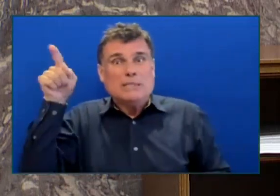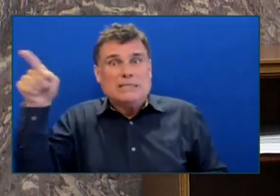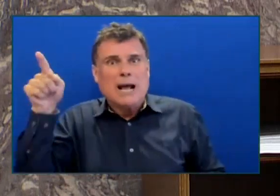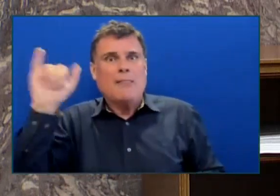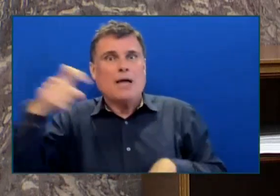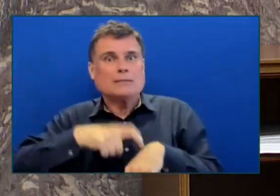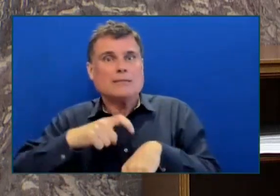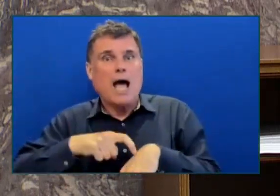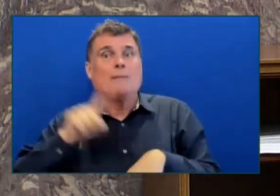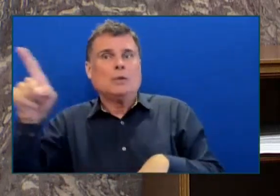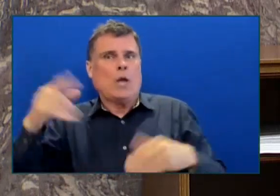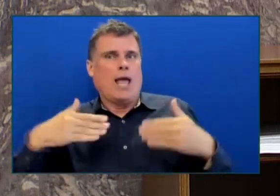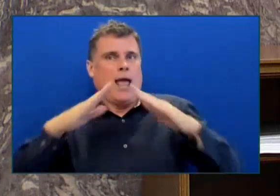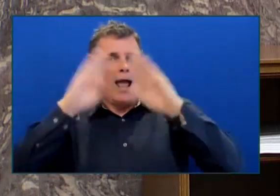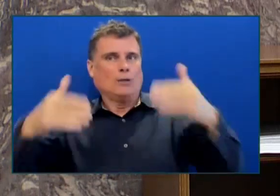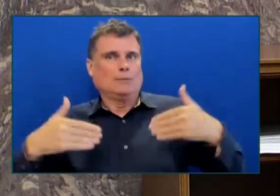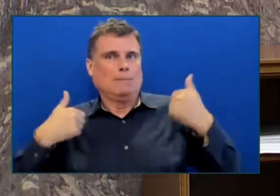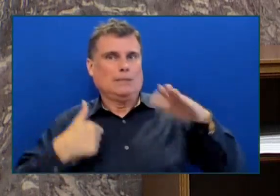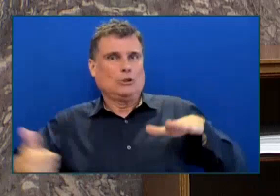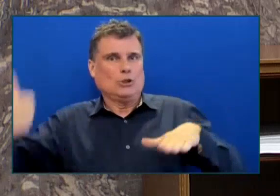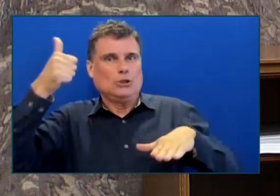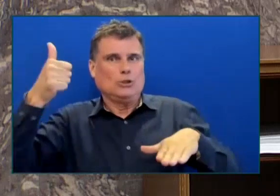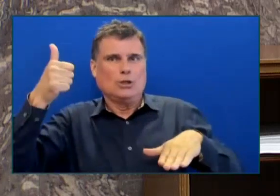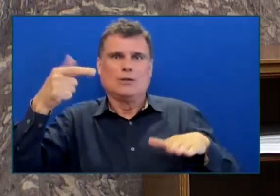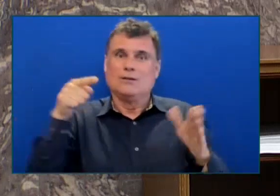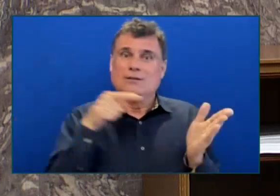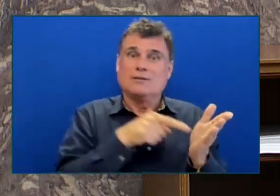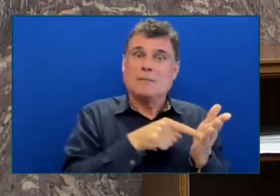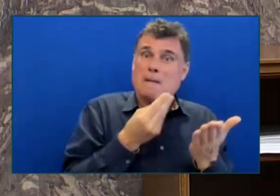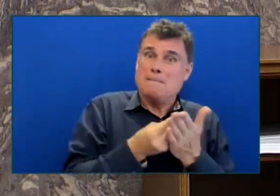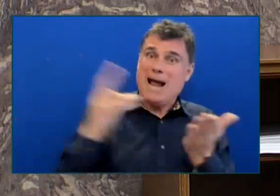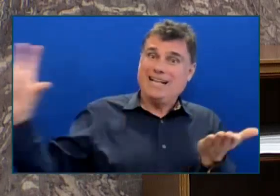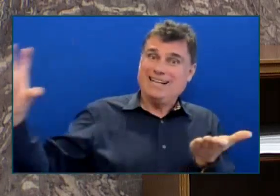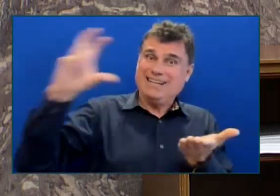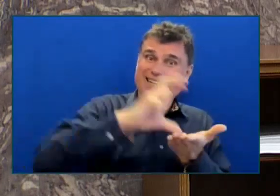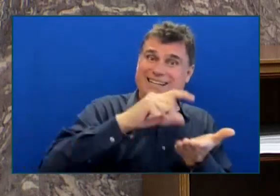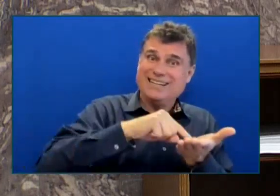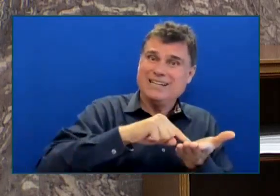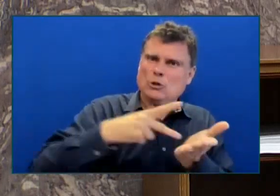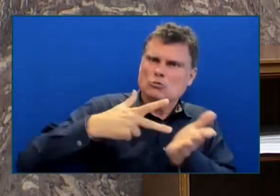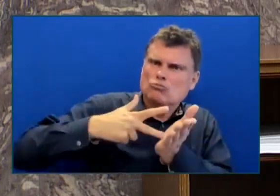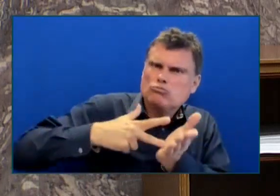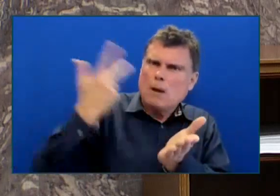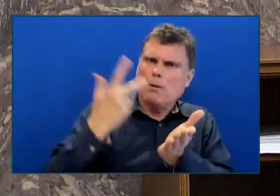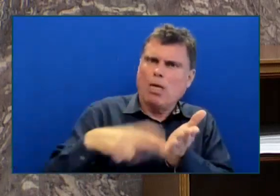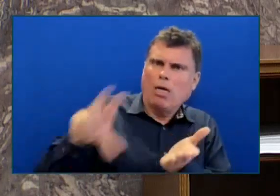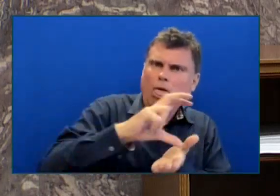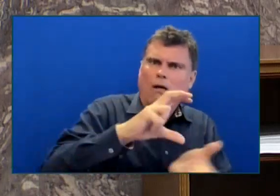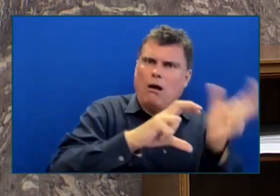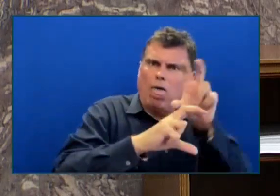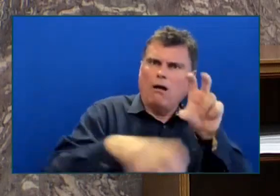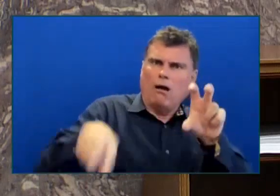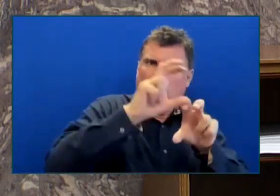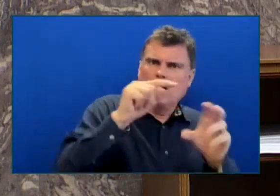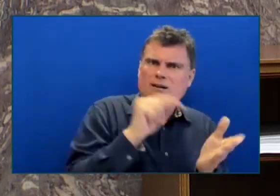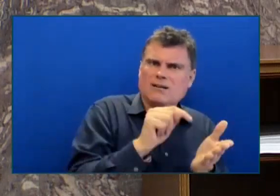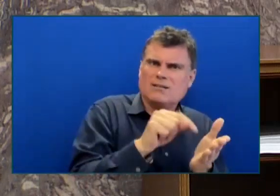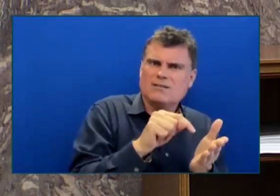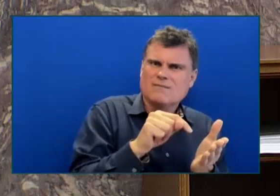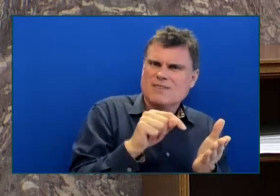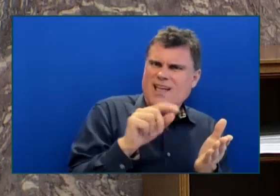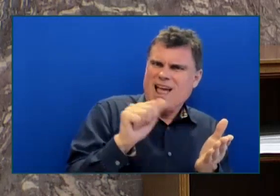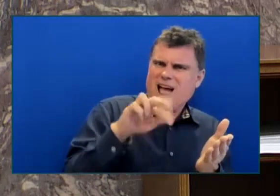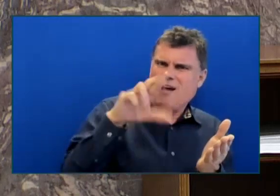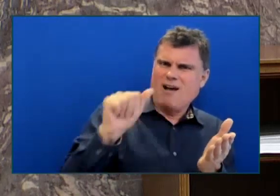So, Mr. Speaker, when will this Premier acknowledge his direct responsibility and his direct accountability